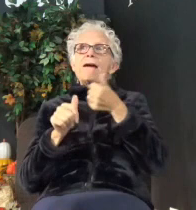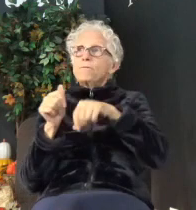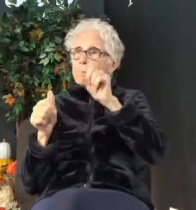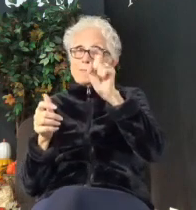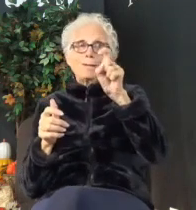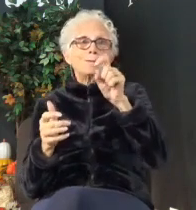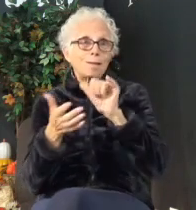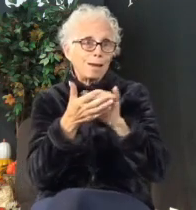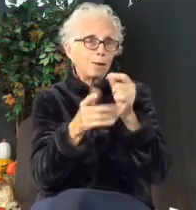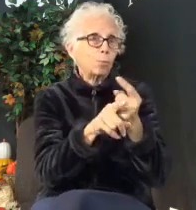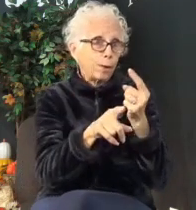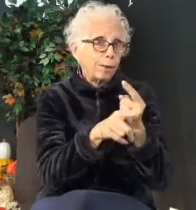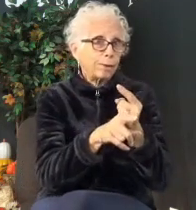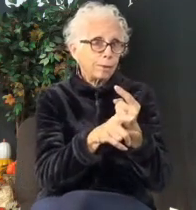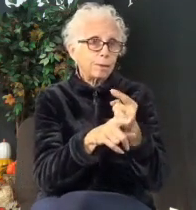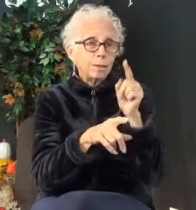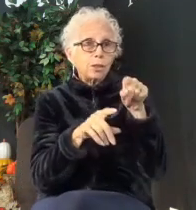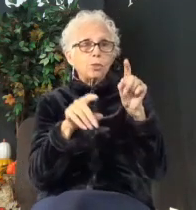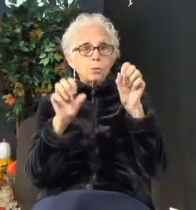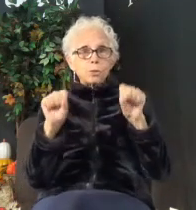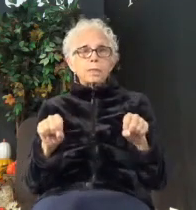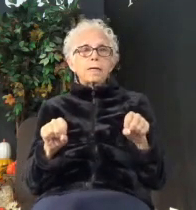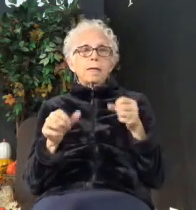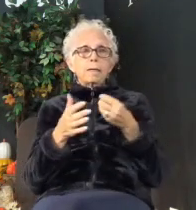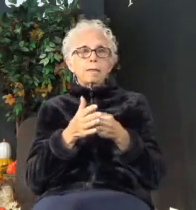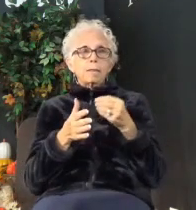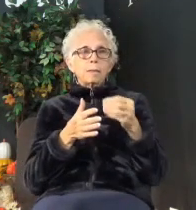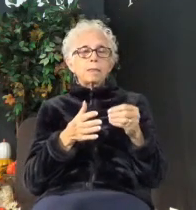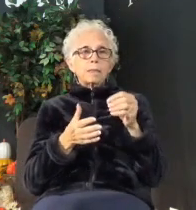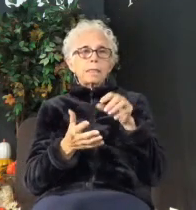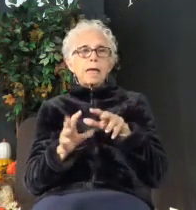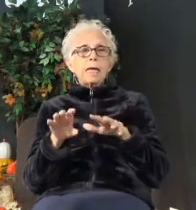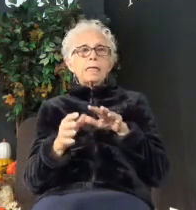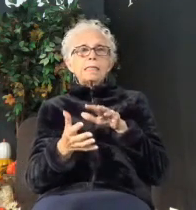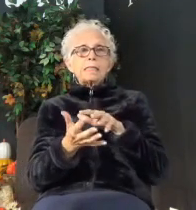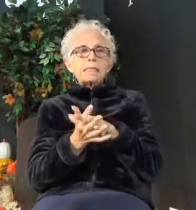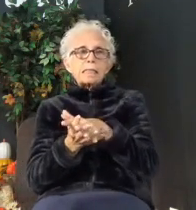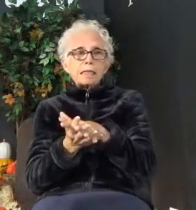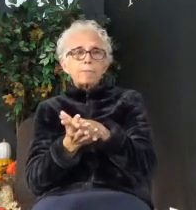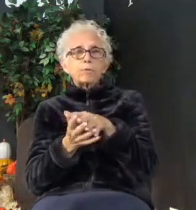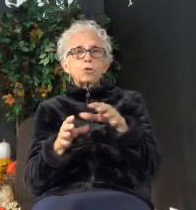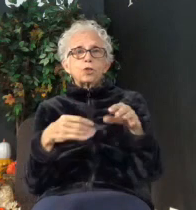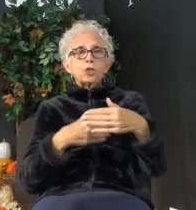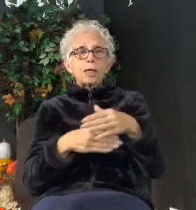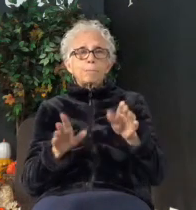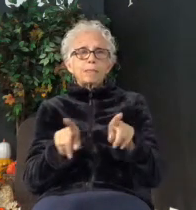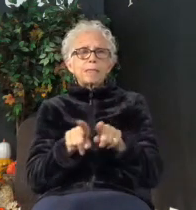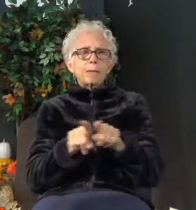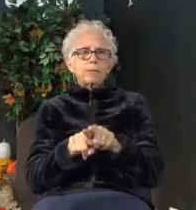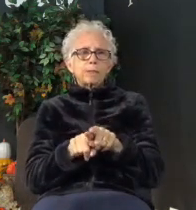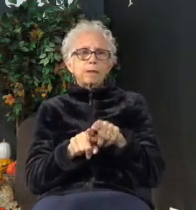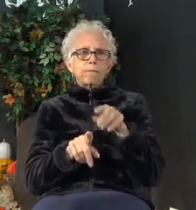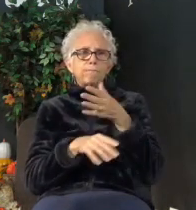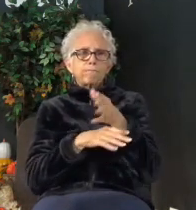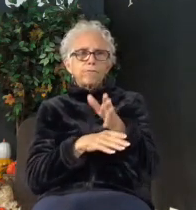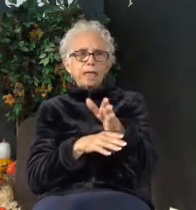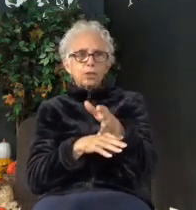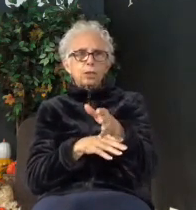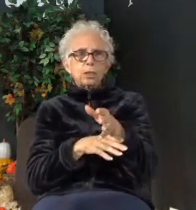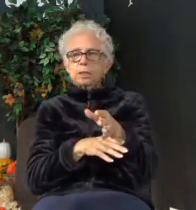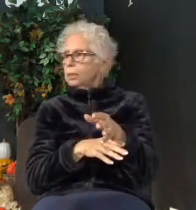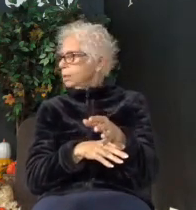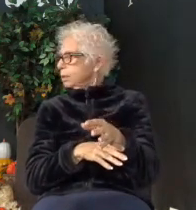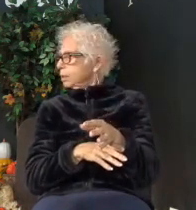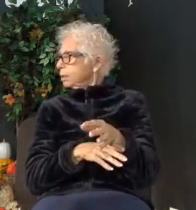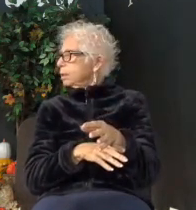You can even buy slippers that are shaped like a fish. Walk around with fish